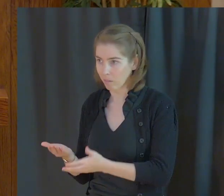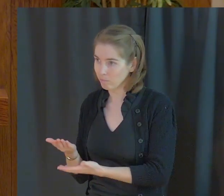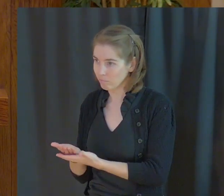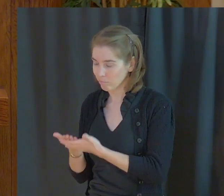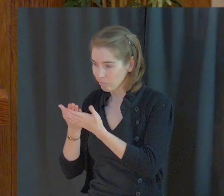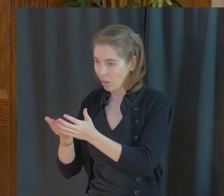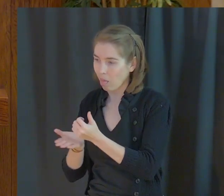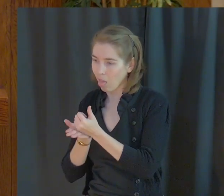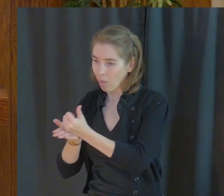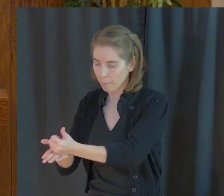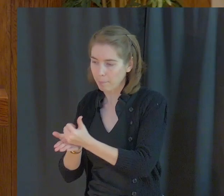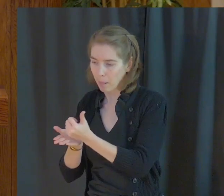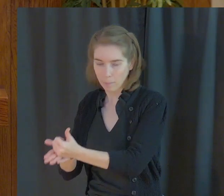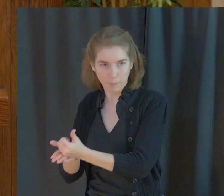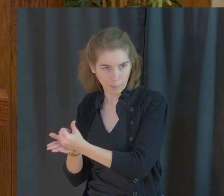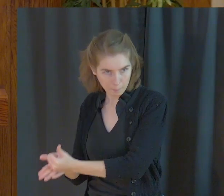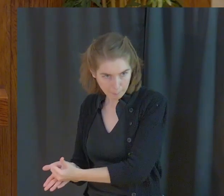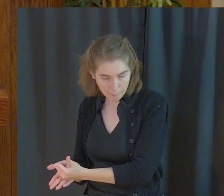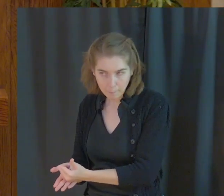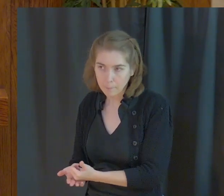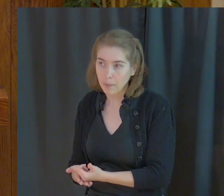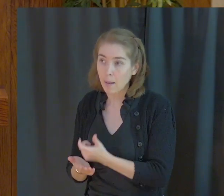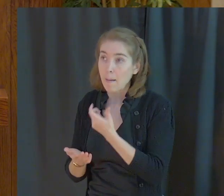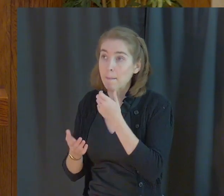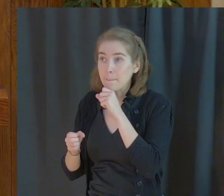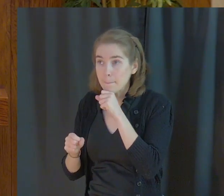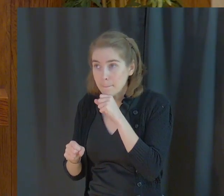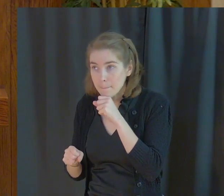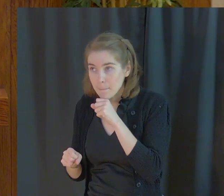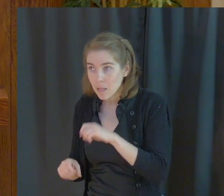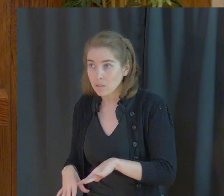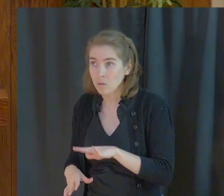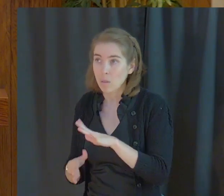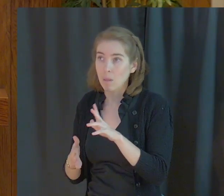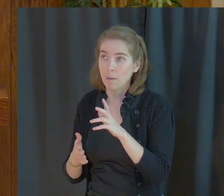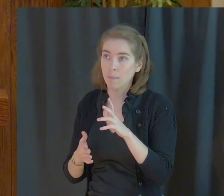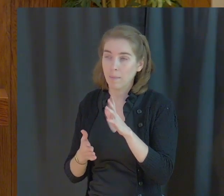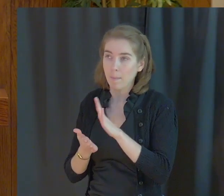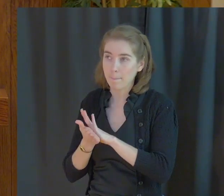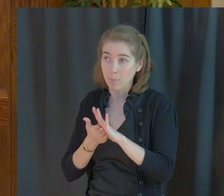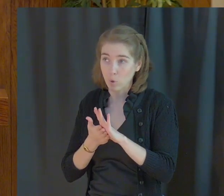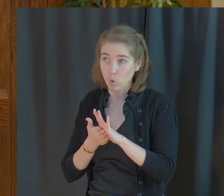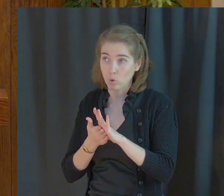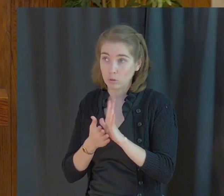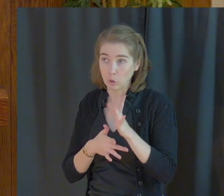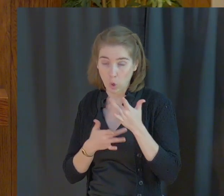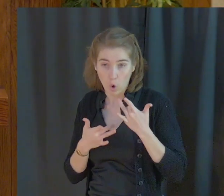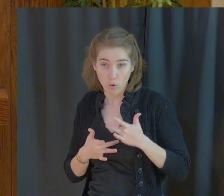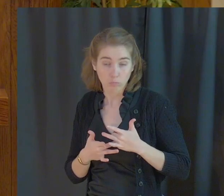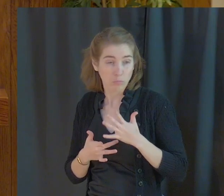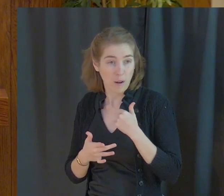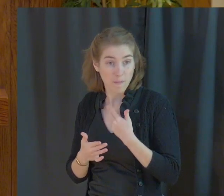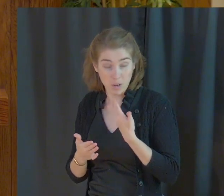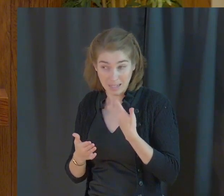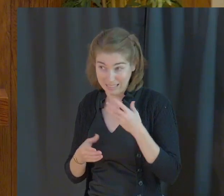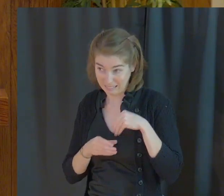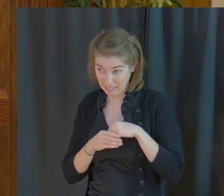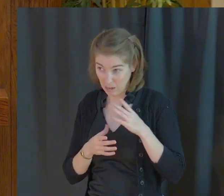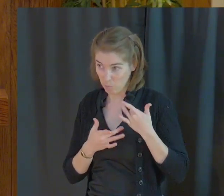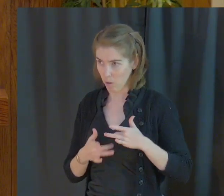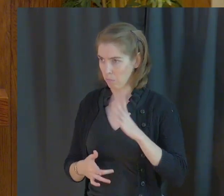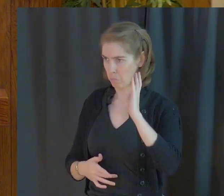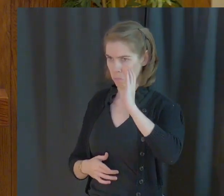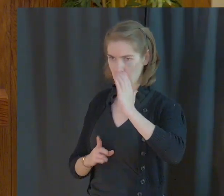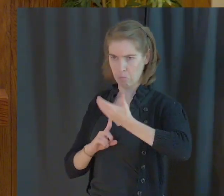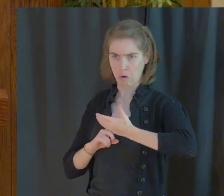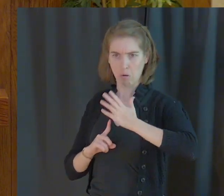those around us blessed are the pure in heart do we have that inner purity we look good on the